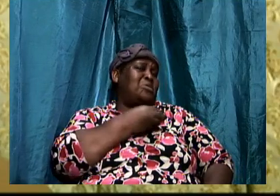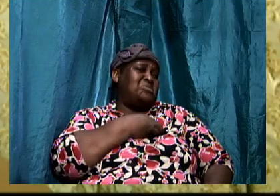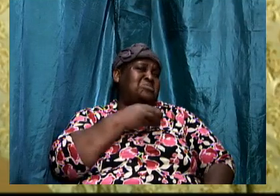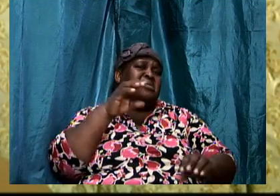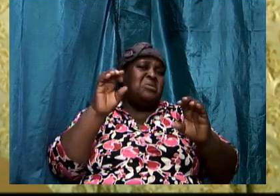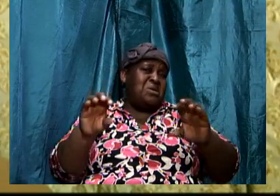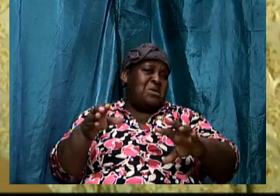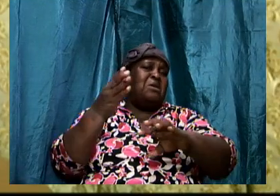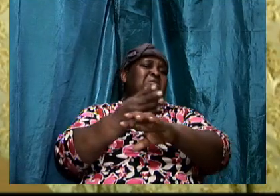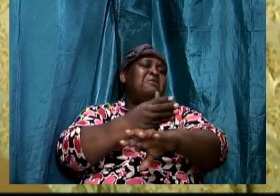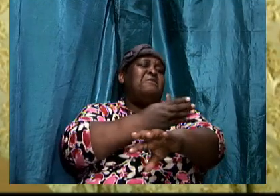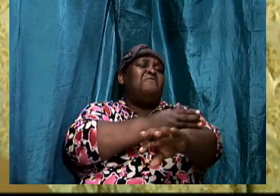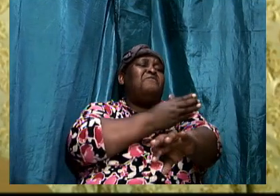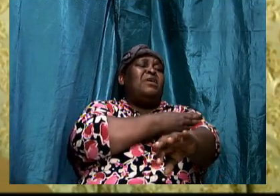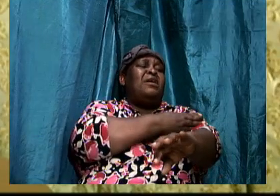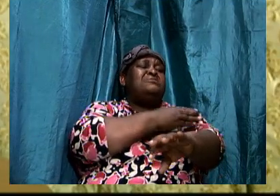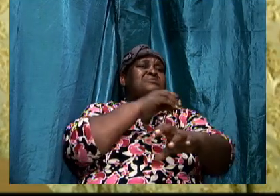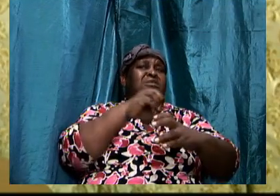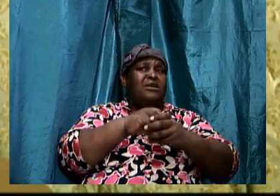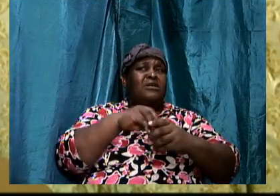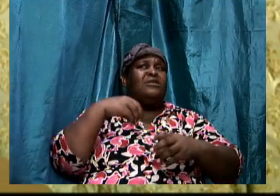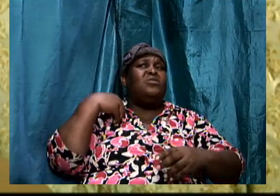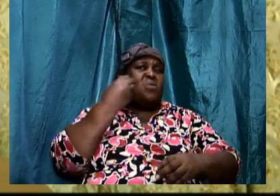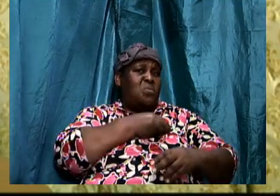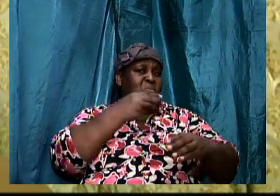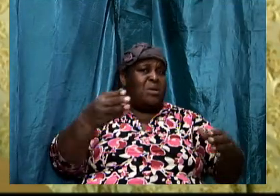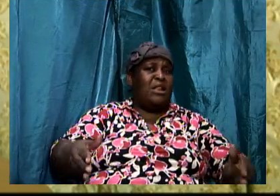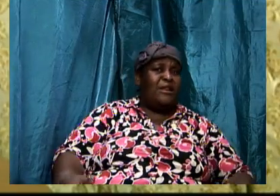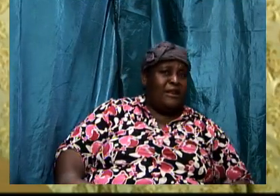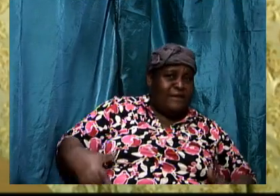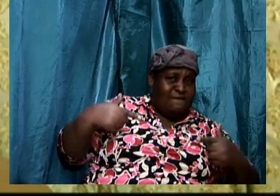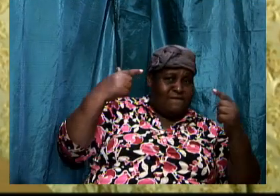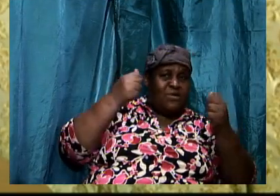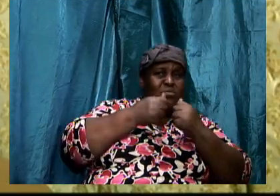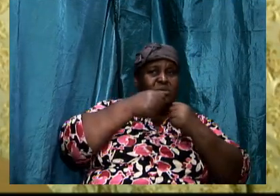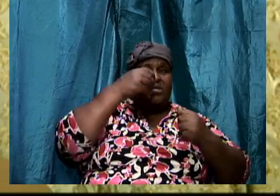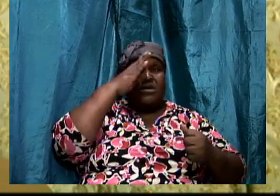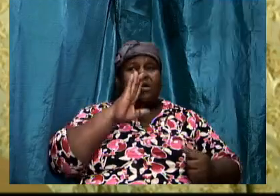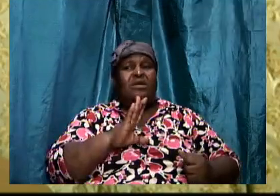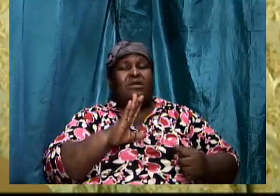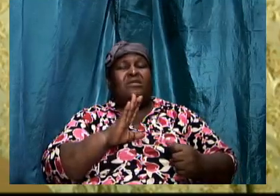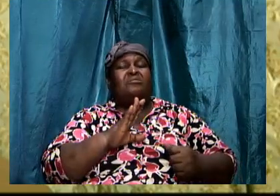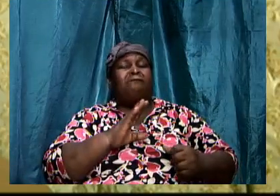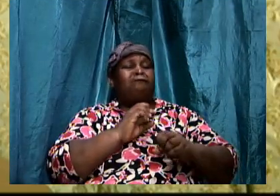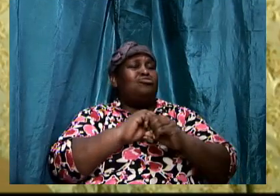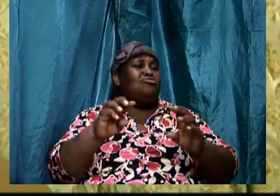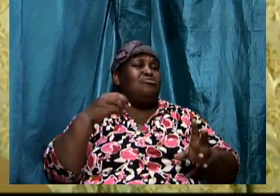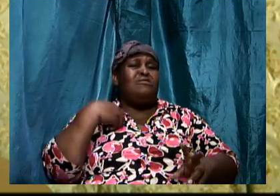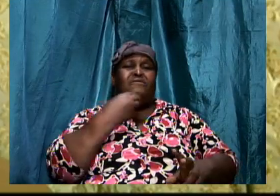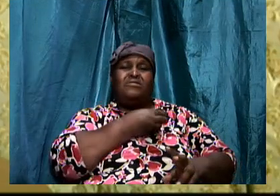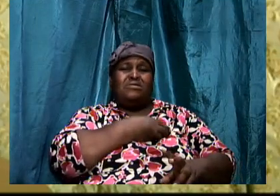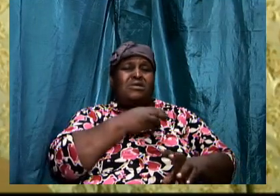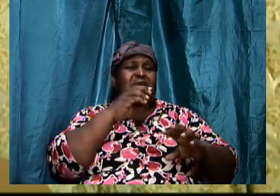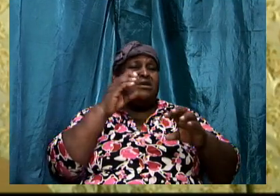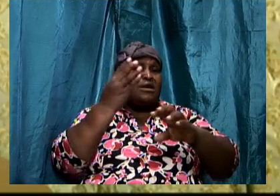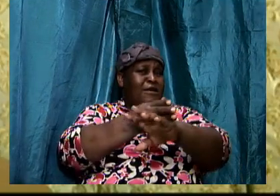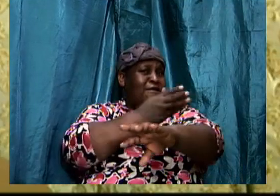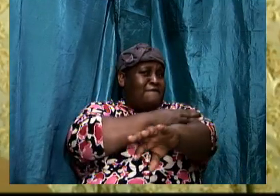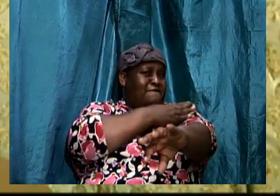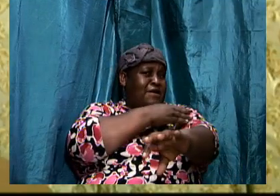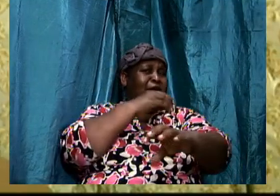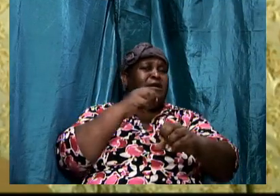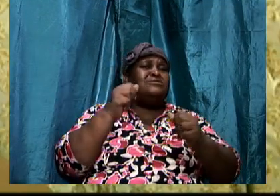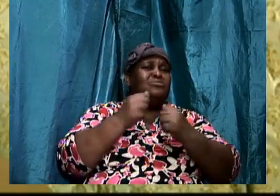in our walk with God. None of us can advance in our relationship with the